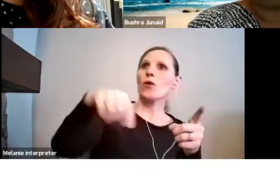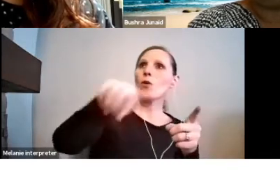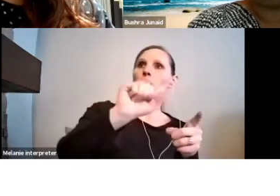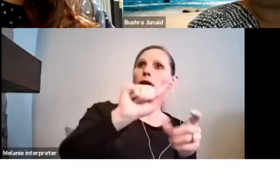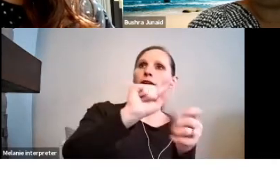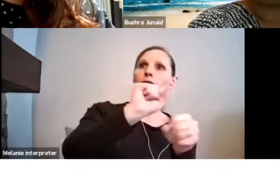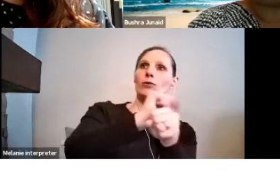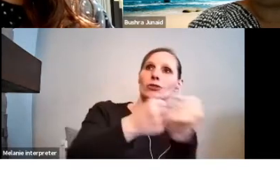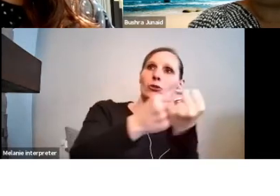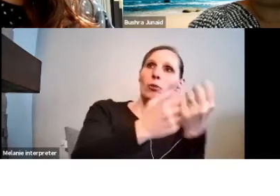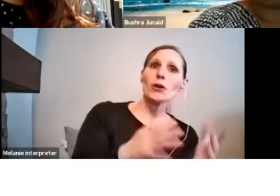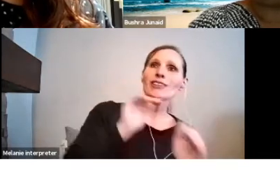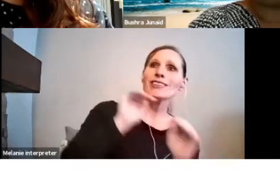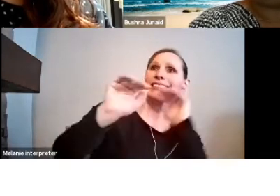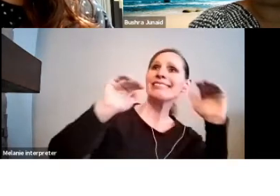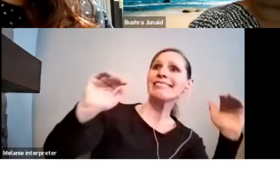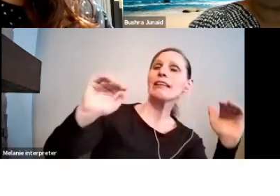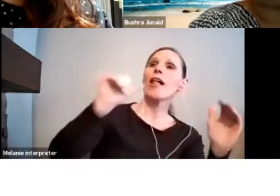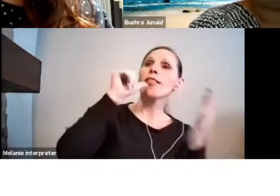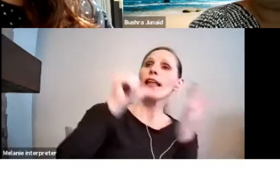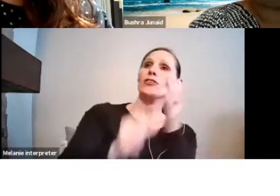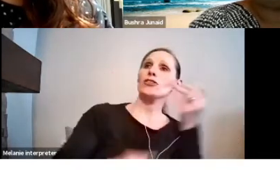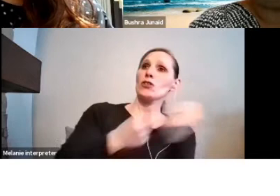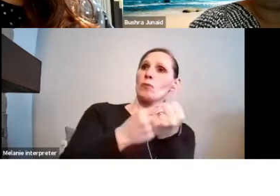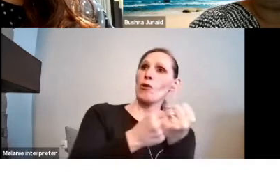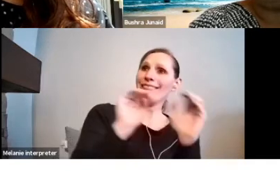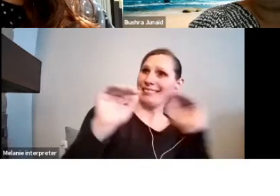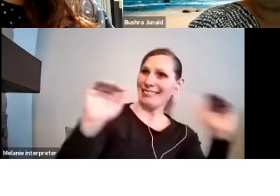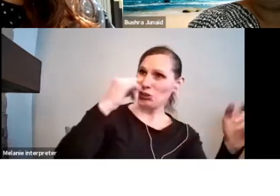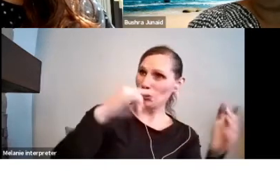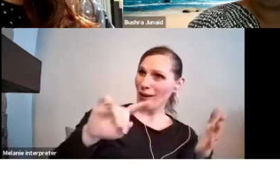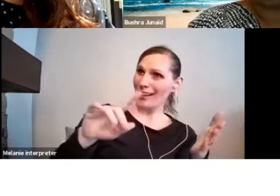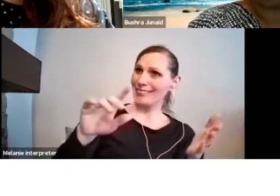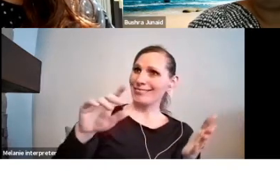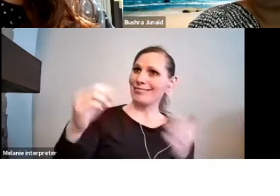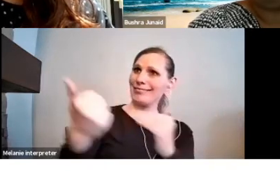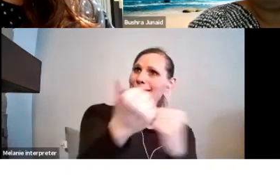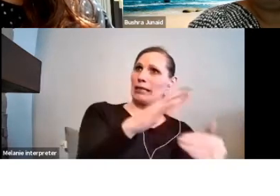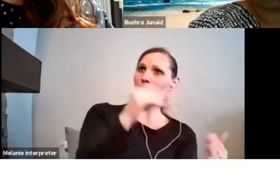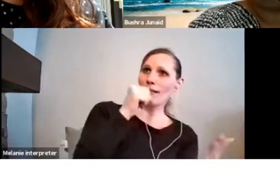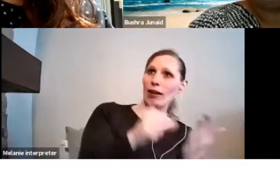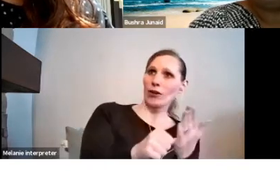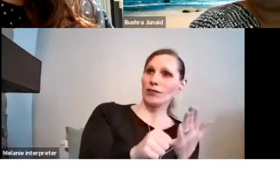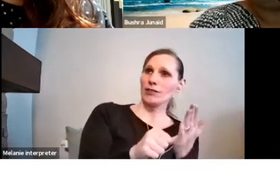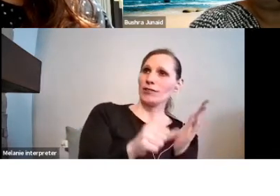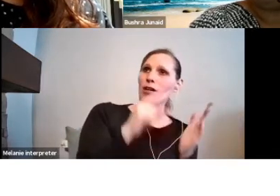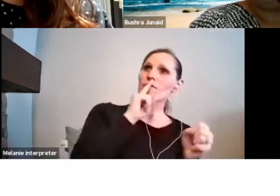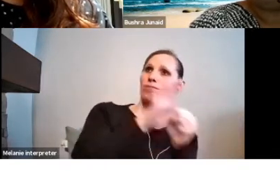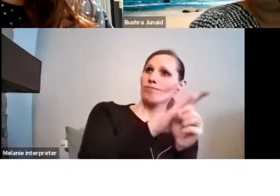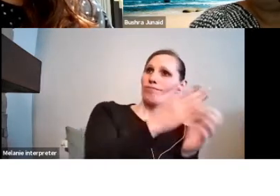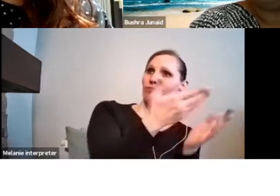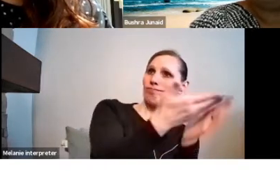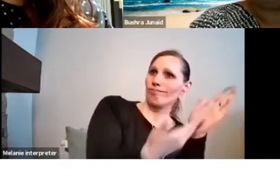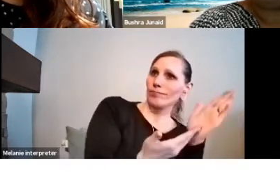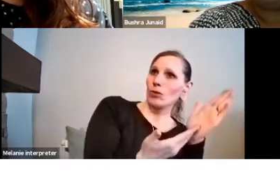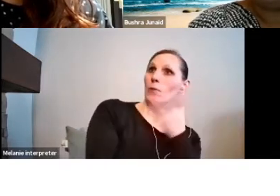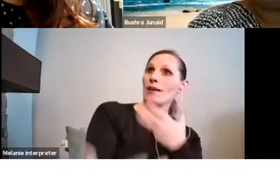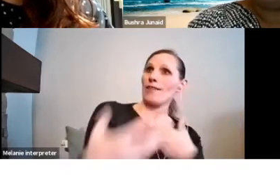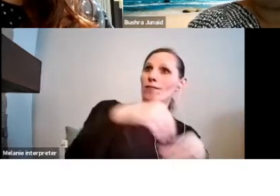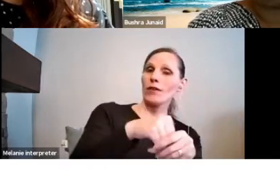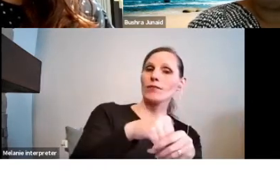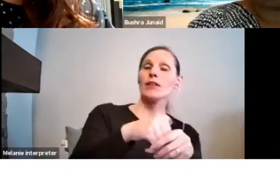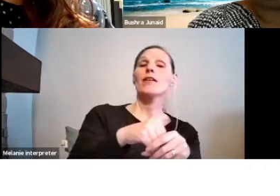or confirmation of participation, as soon as possible. Make sure you have a common understanding of your specific roles